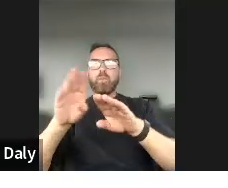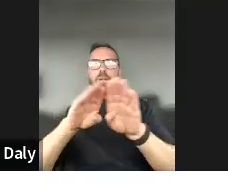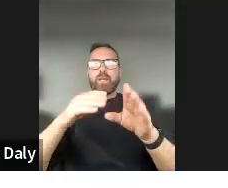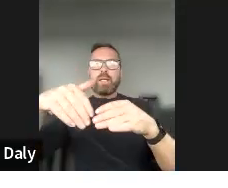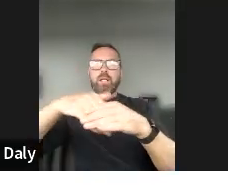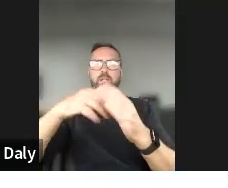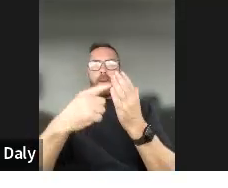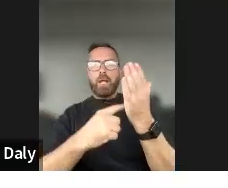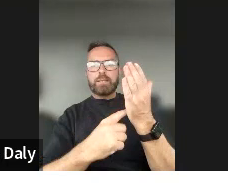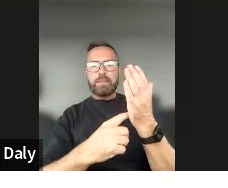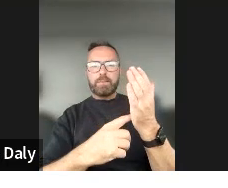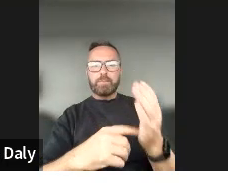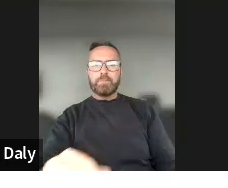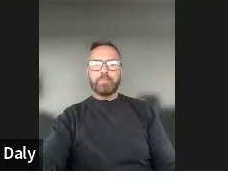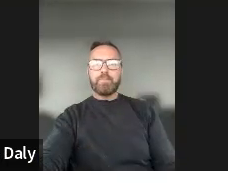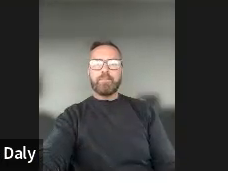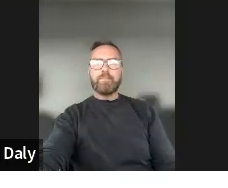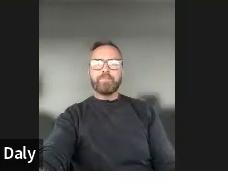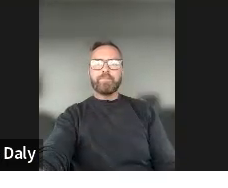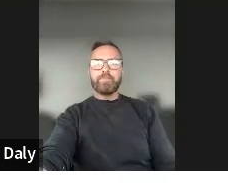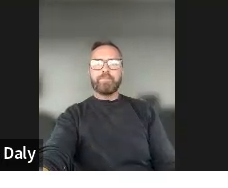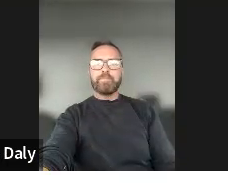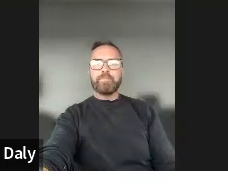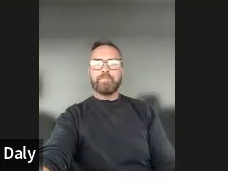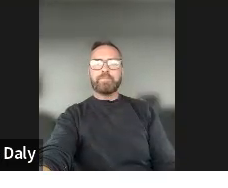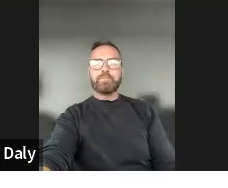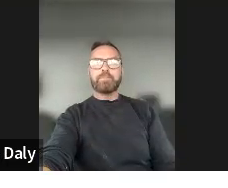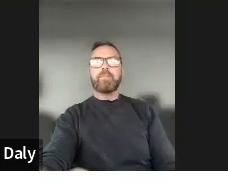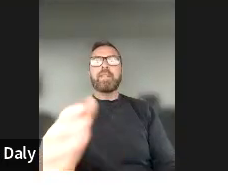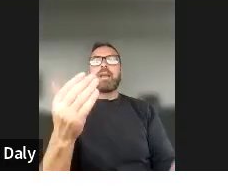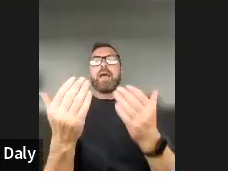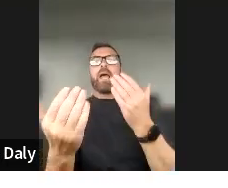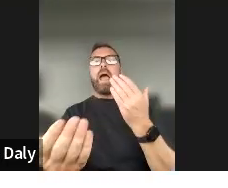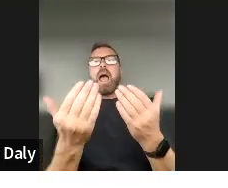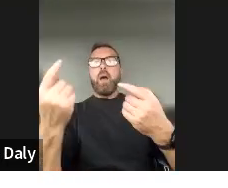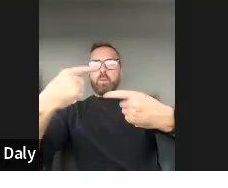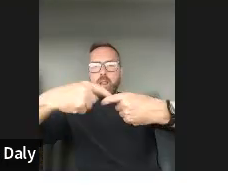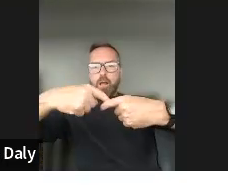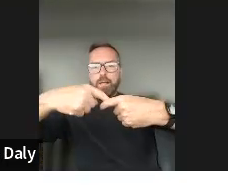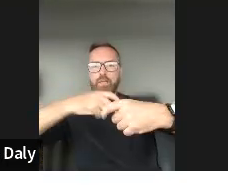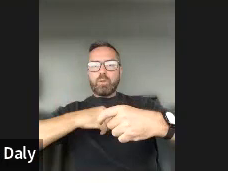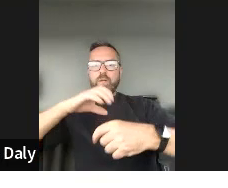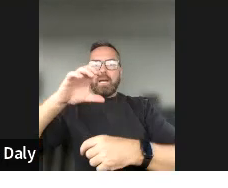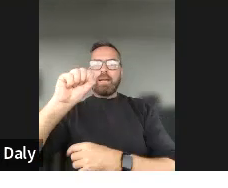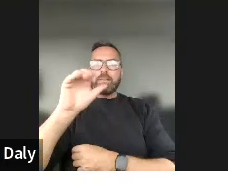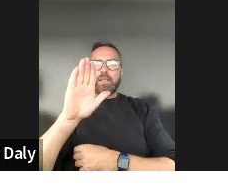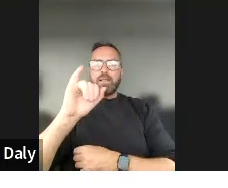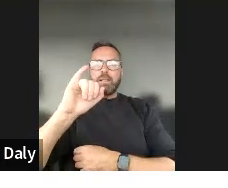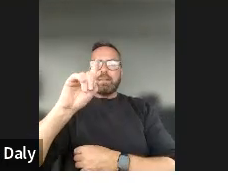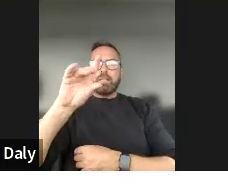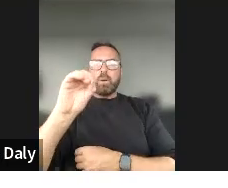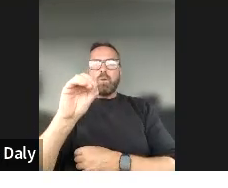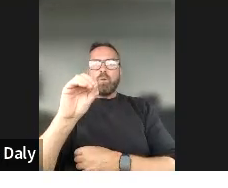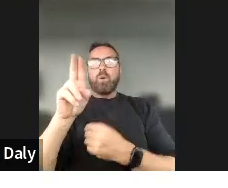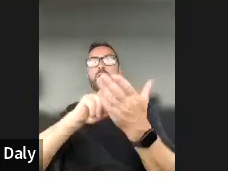transformation now how uh you login into the slido uh you either go through